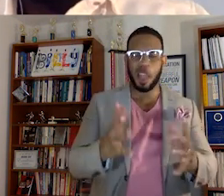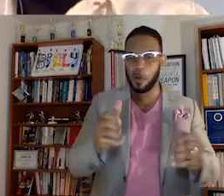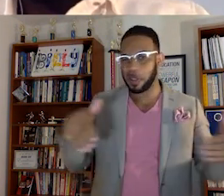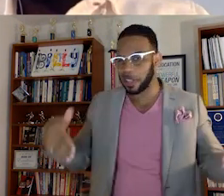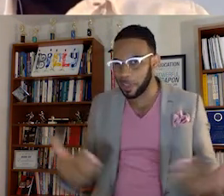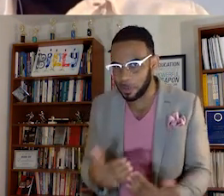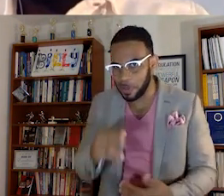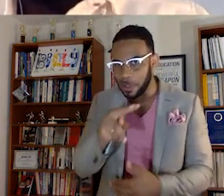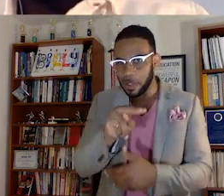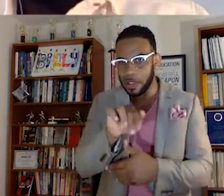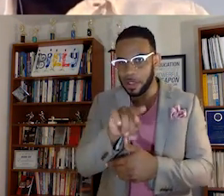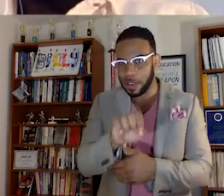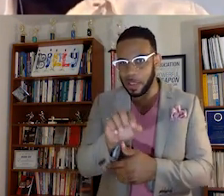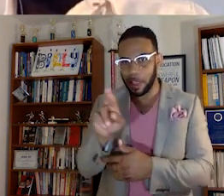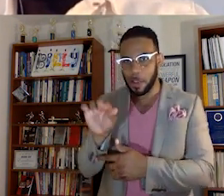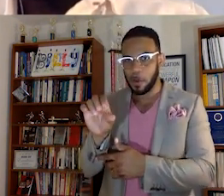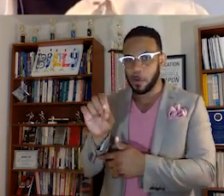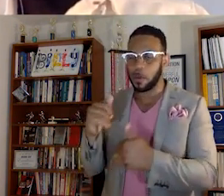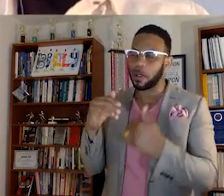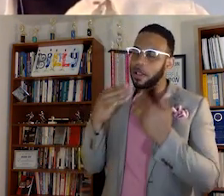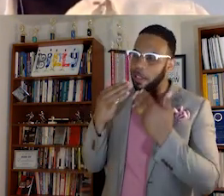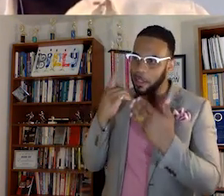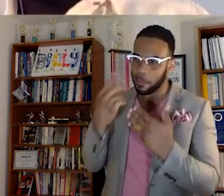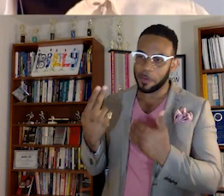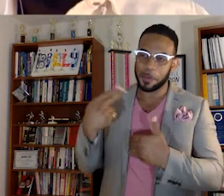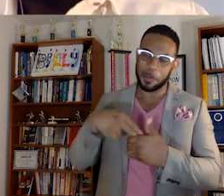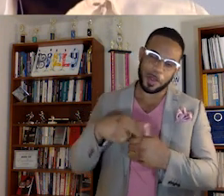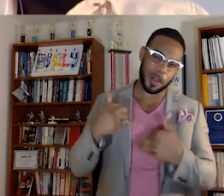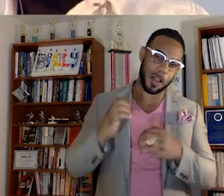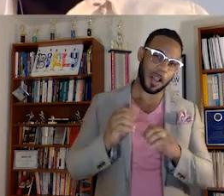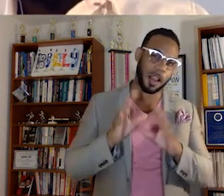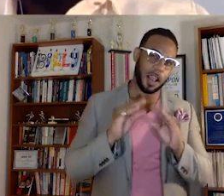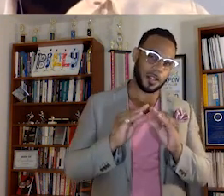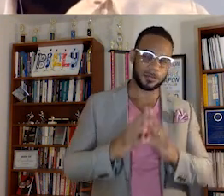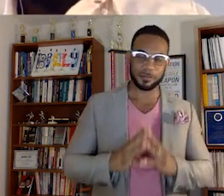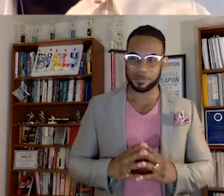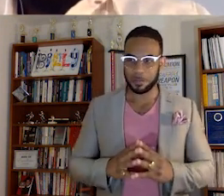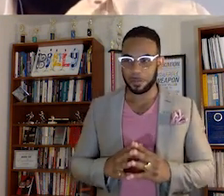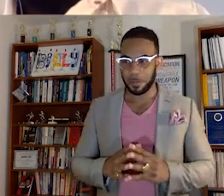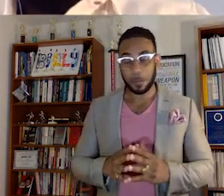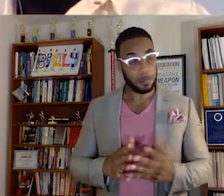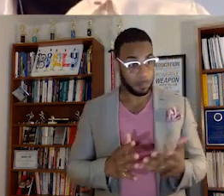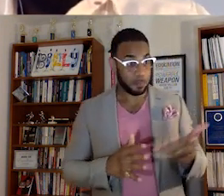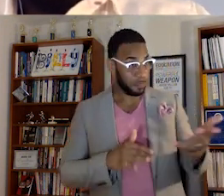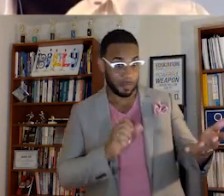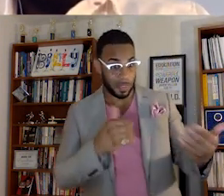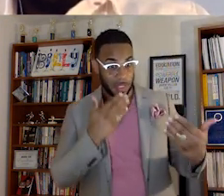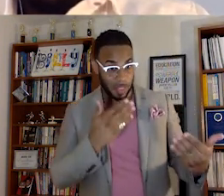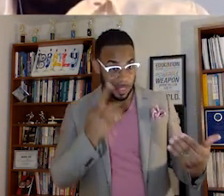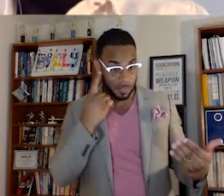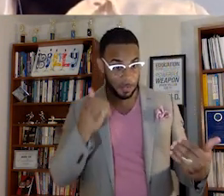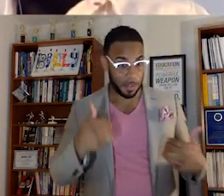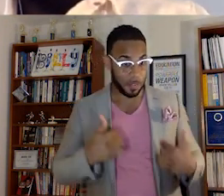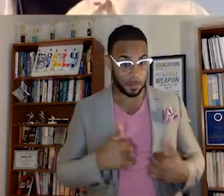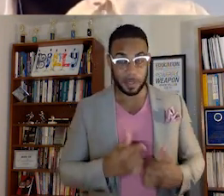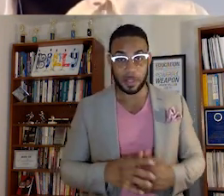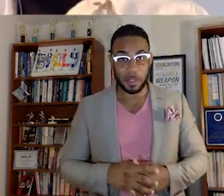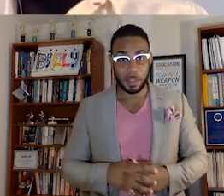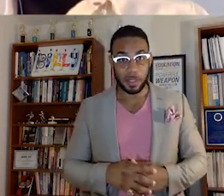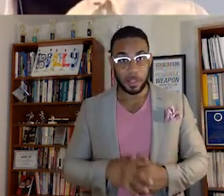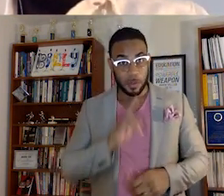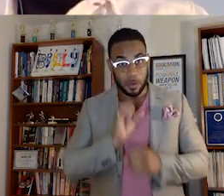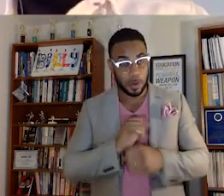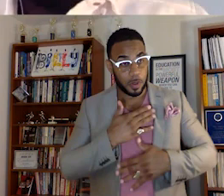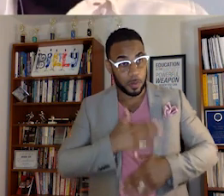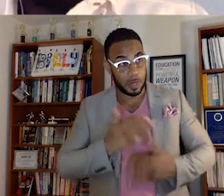I want to introduce Nate Rose. Nate, thank you so much for being on our conference. Nate thanks for having me. I